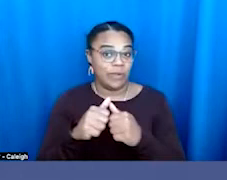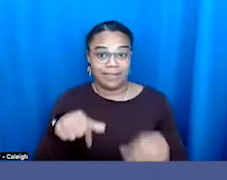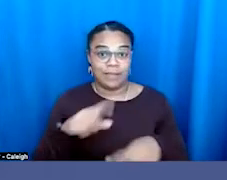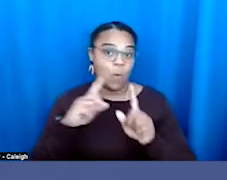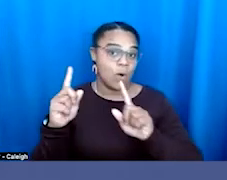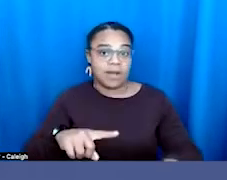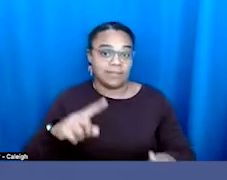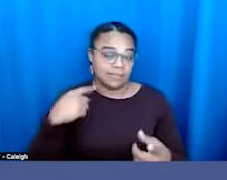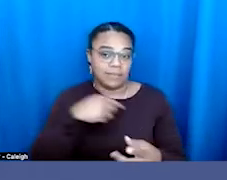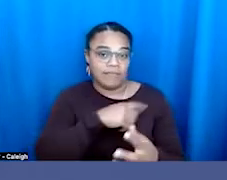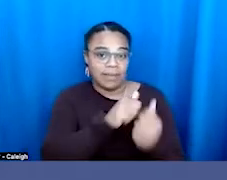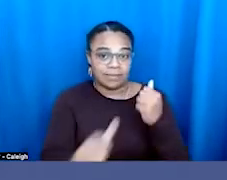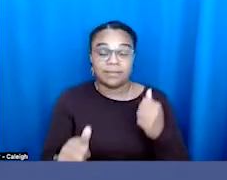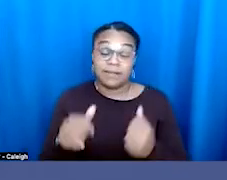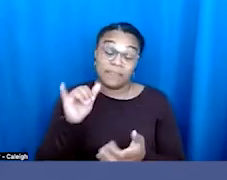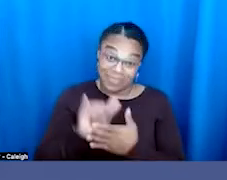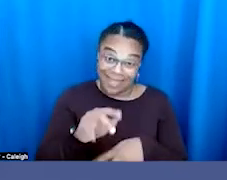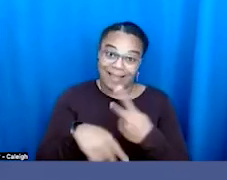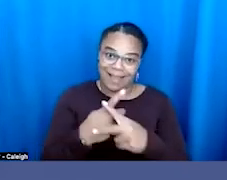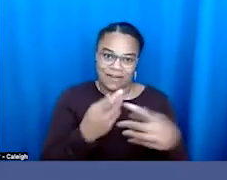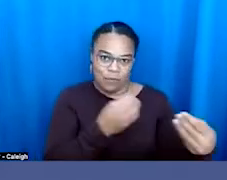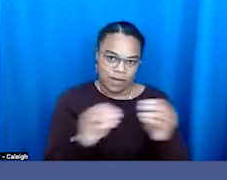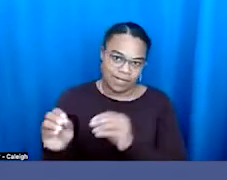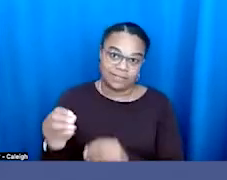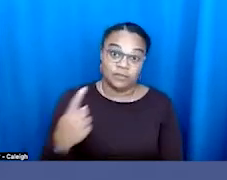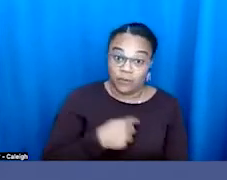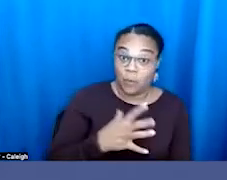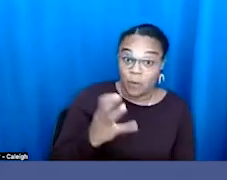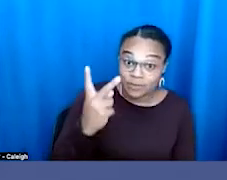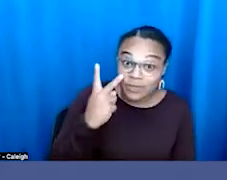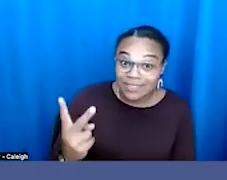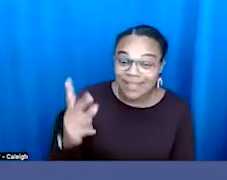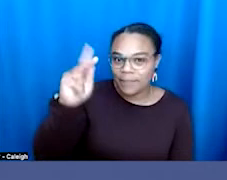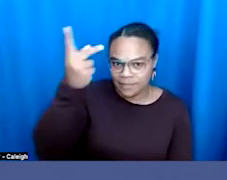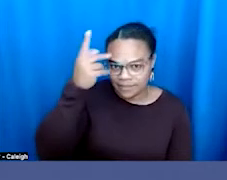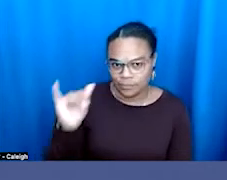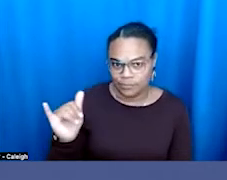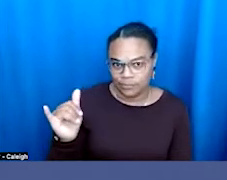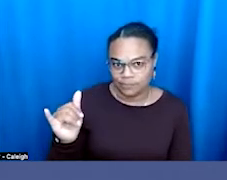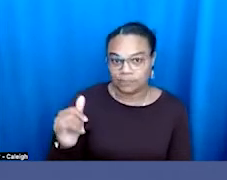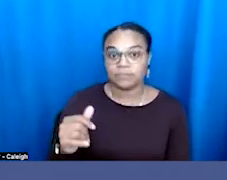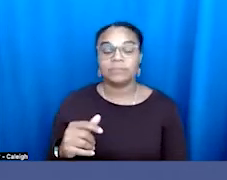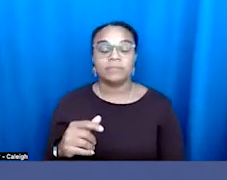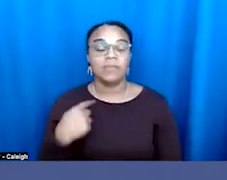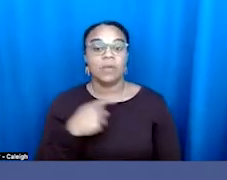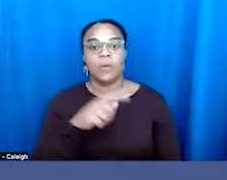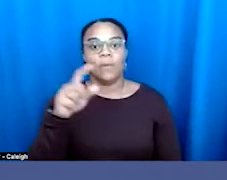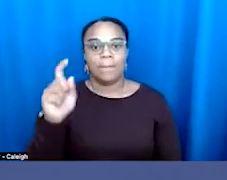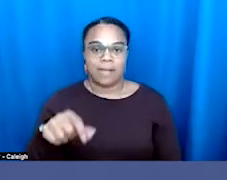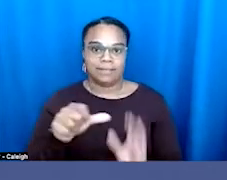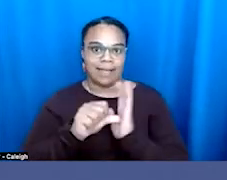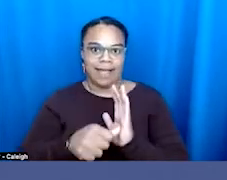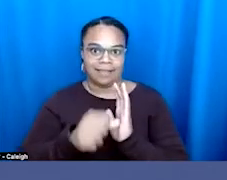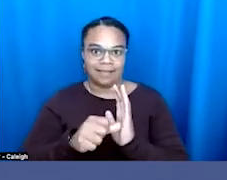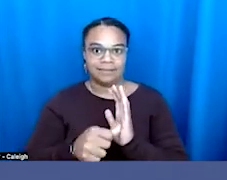been filed. And that's the kind of organizing that we need politically. I think we need to also be highlighting, that's what we're